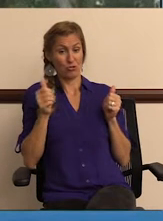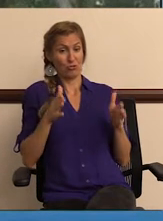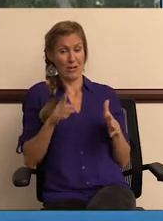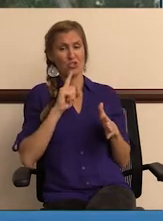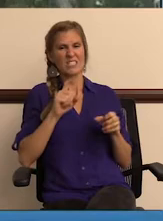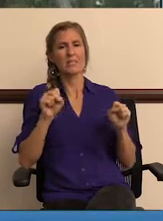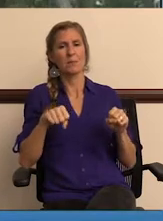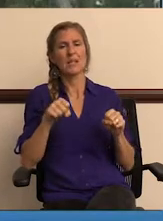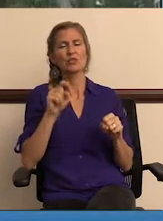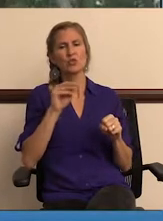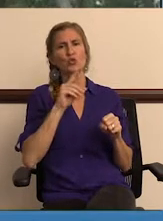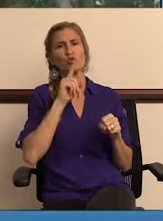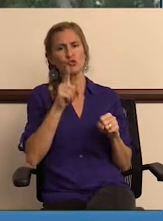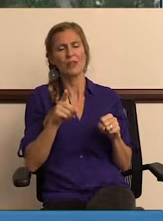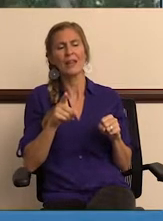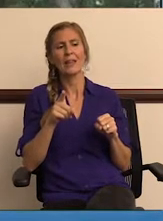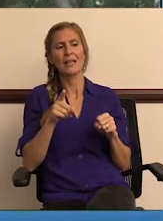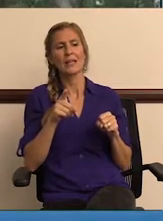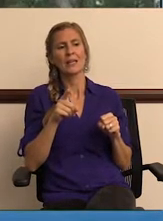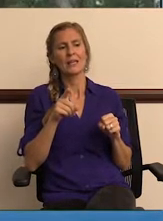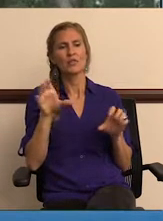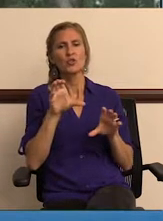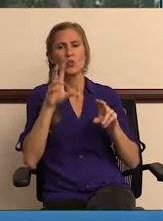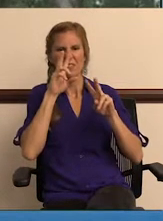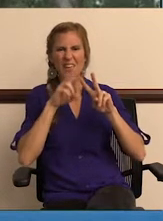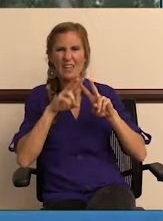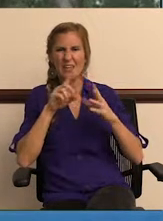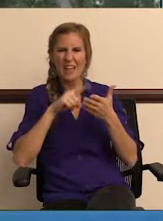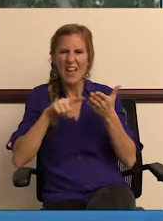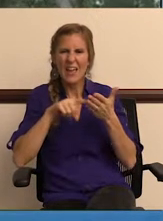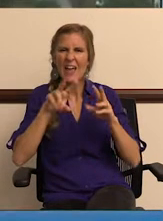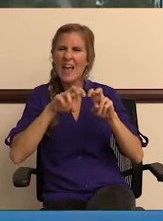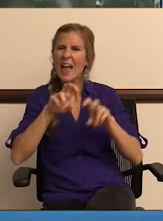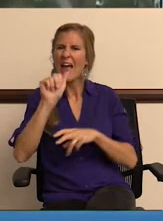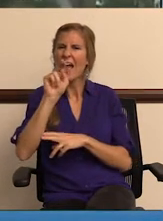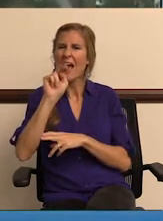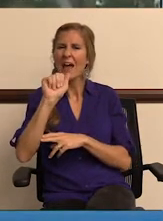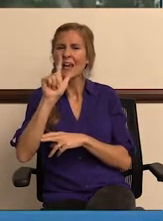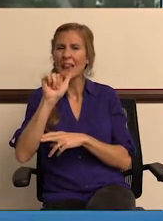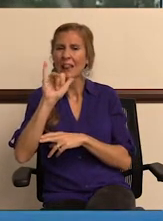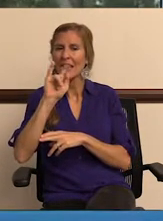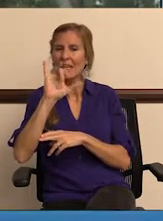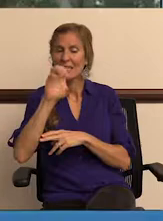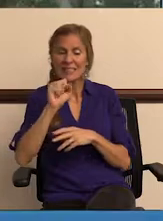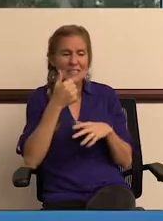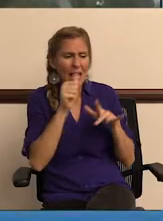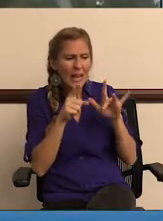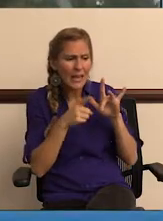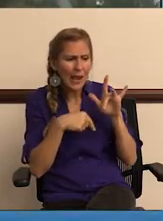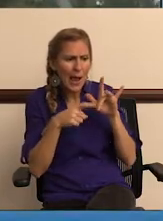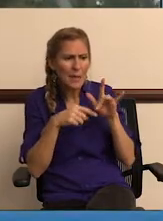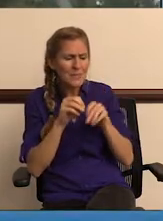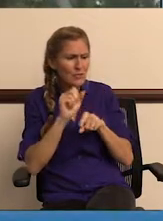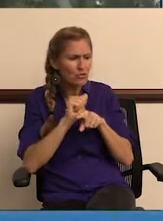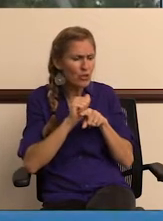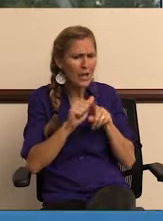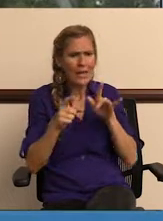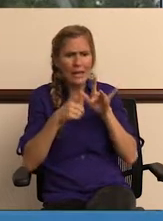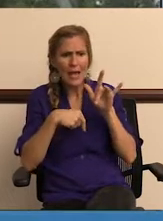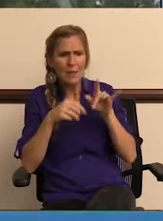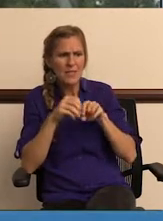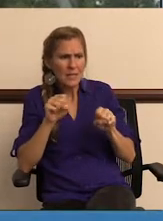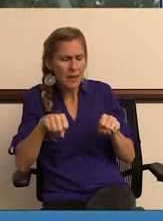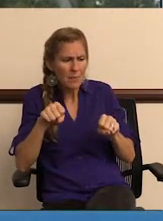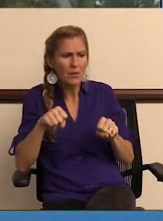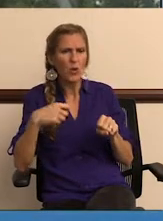appreciate as a director is the ability to really do the analytics and look for gaps in training, gaps in